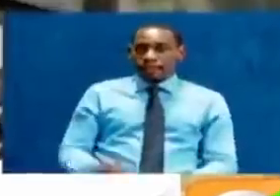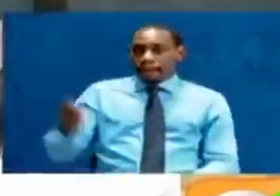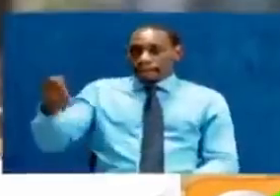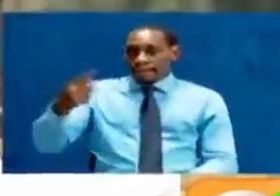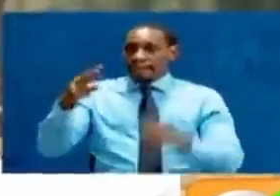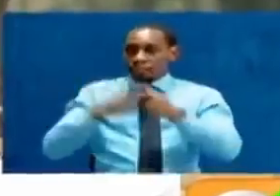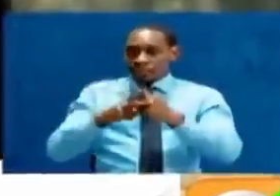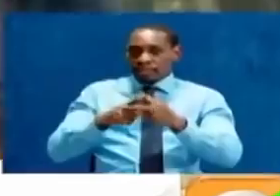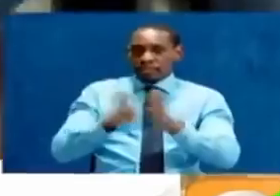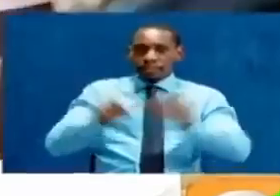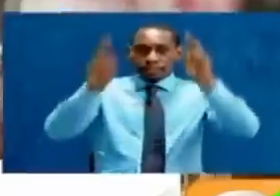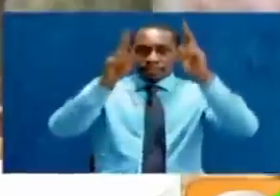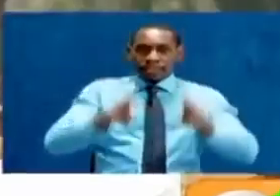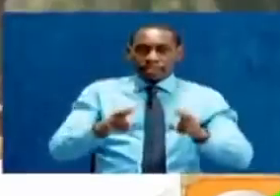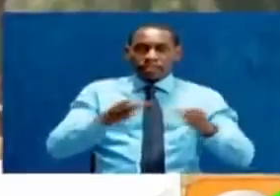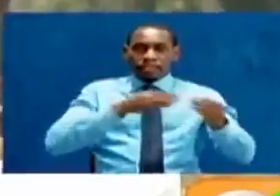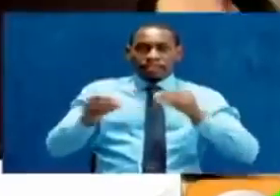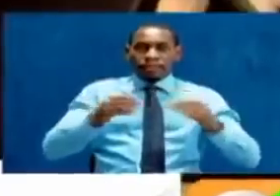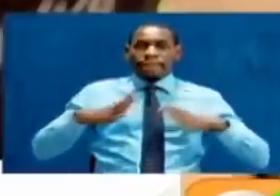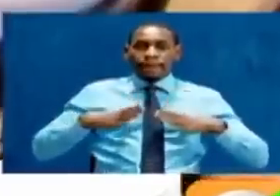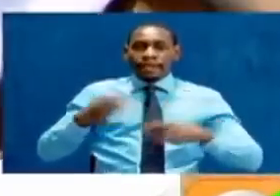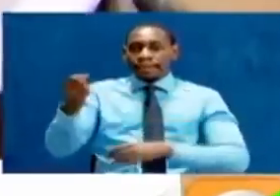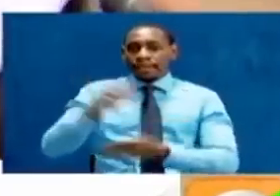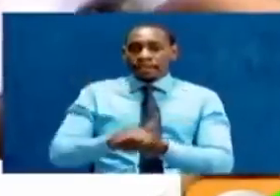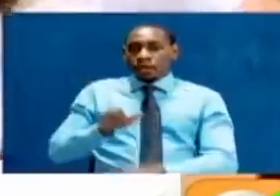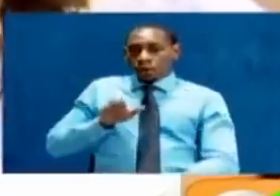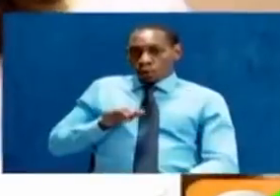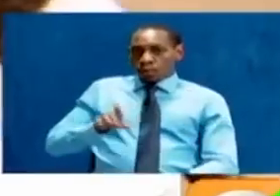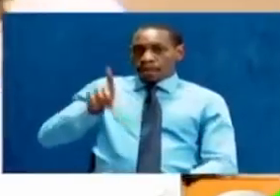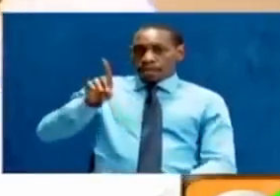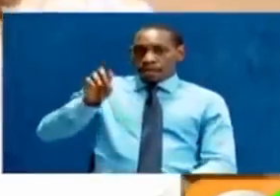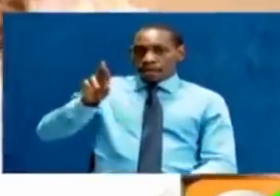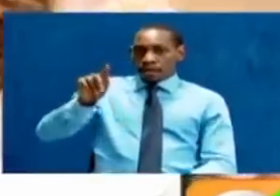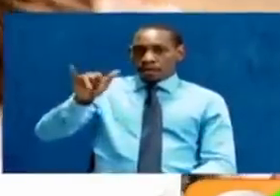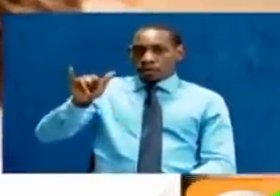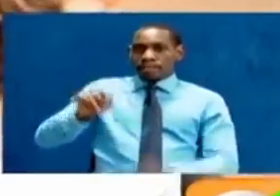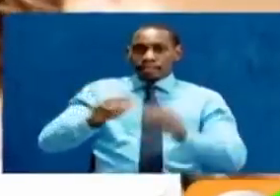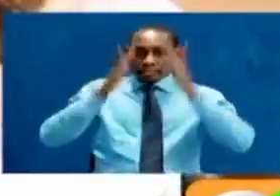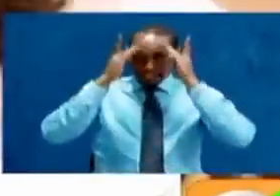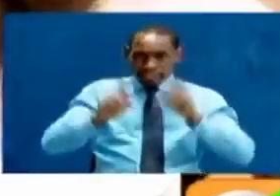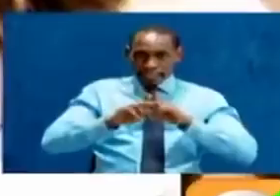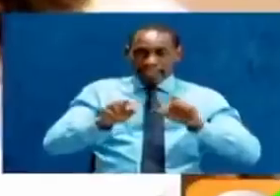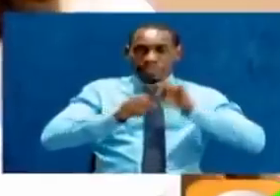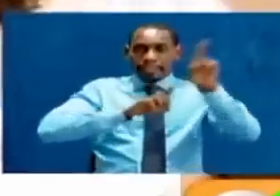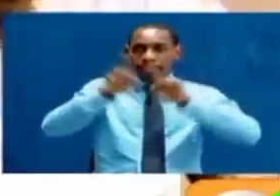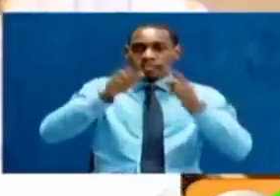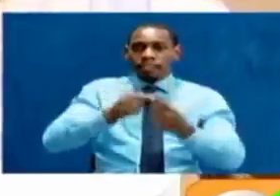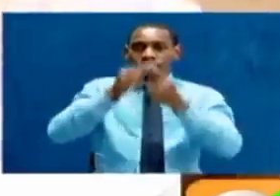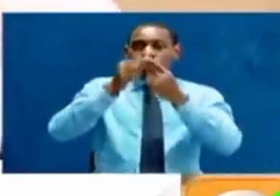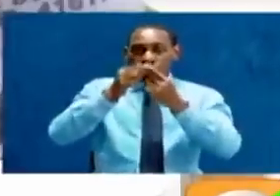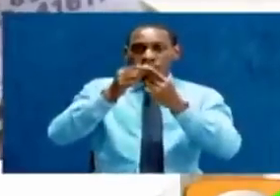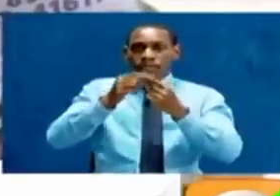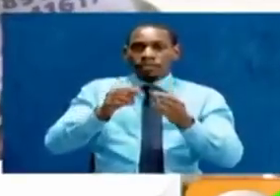month of July being the International Disability Pride Month, Dorothy Gashier opted to hit the road on an inspiring